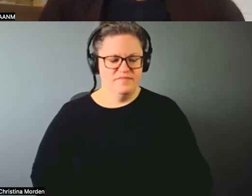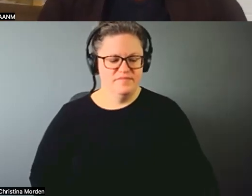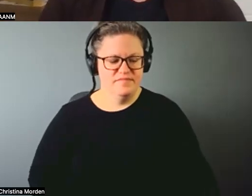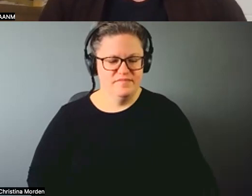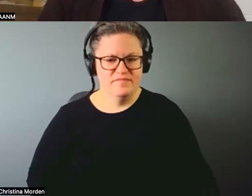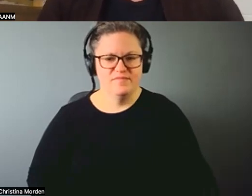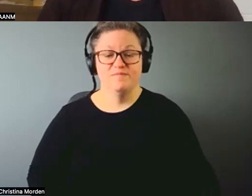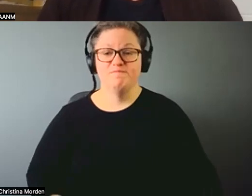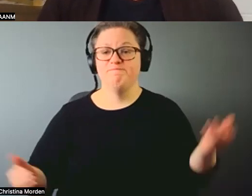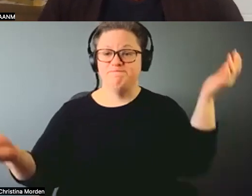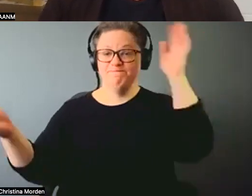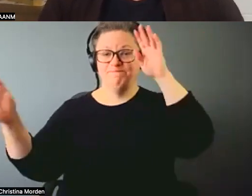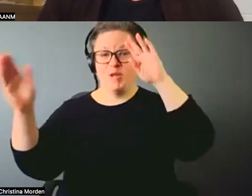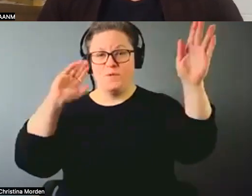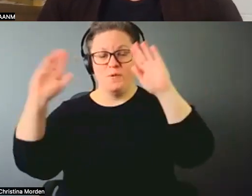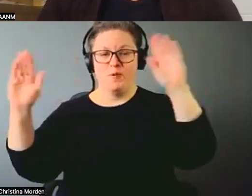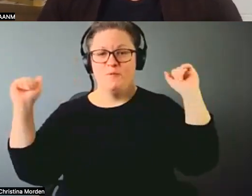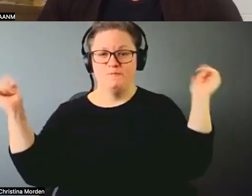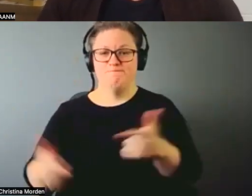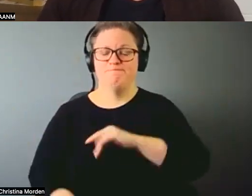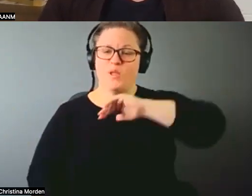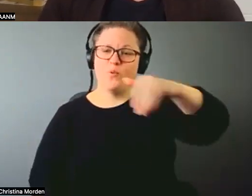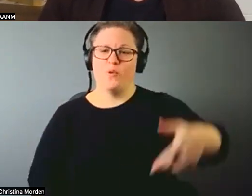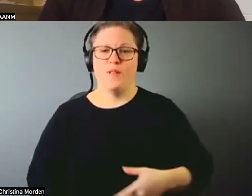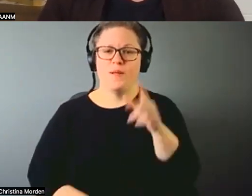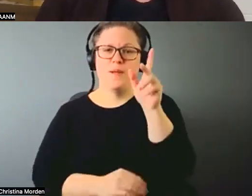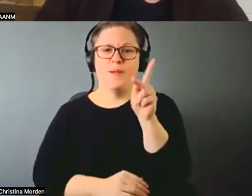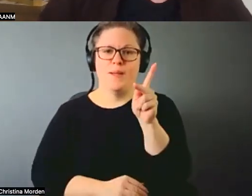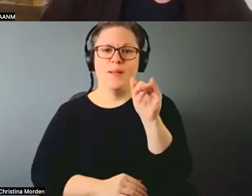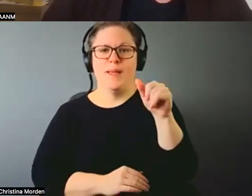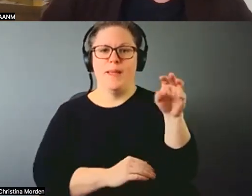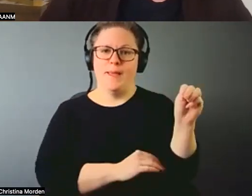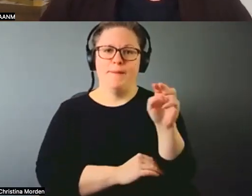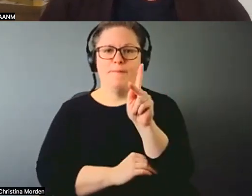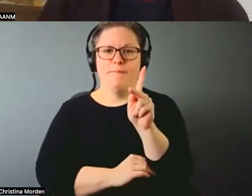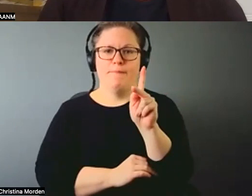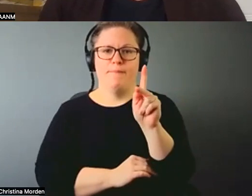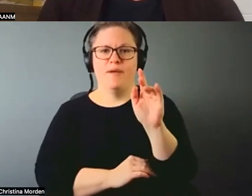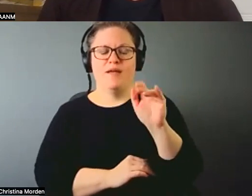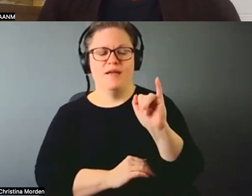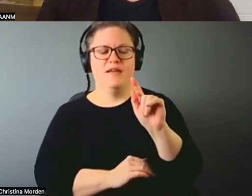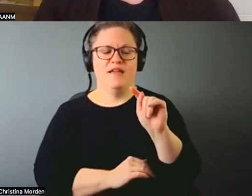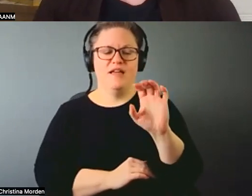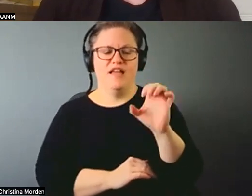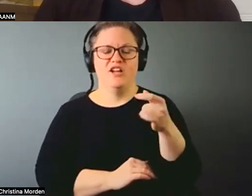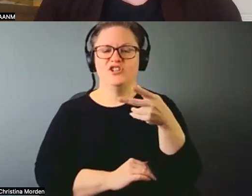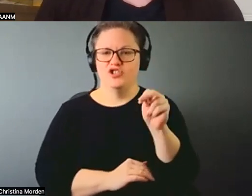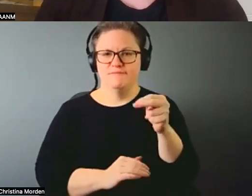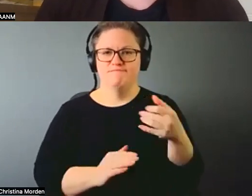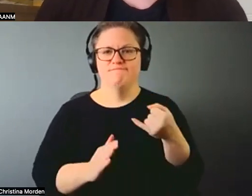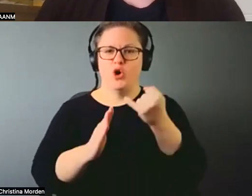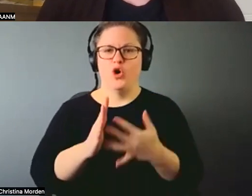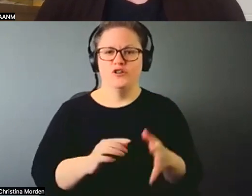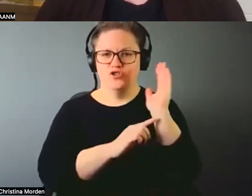Hello everyone and welcome to Tim Kitchener's Artist Talk. Before we get started, I would like to do a quick land